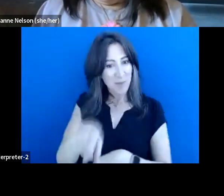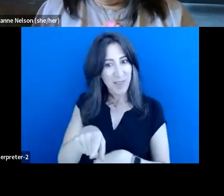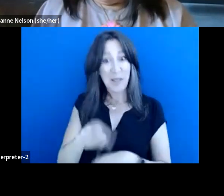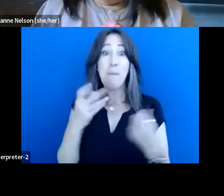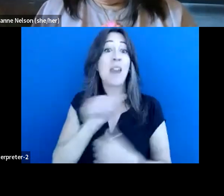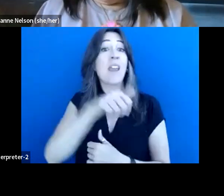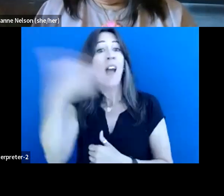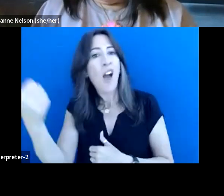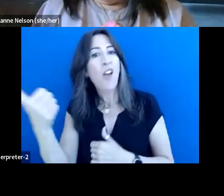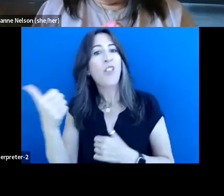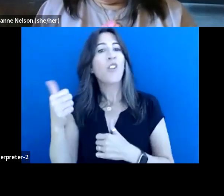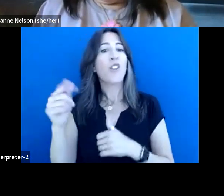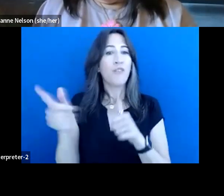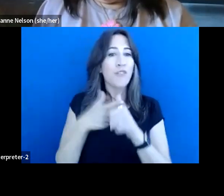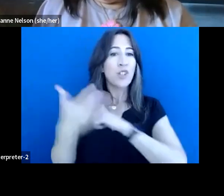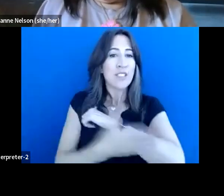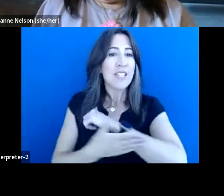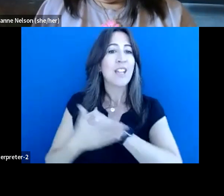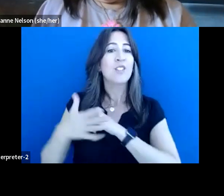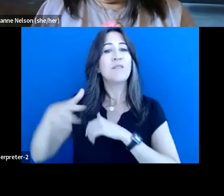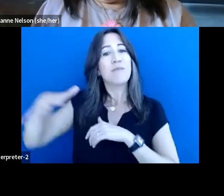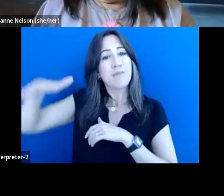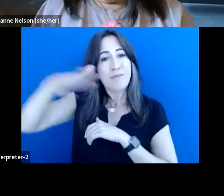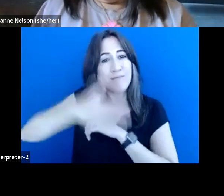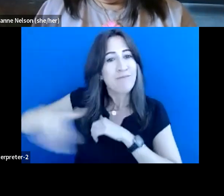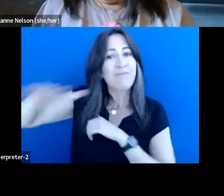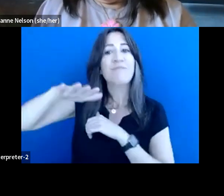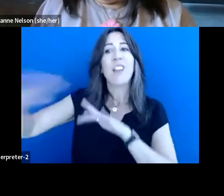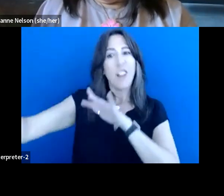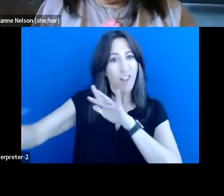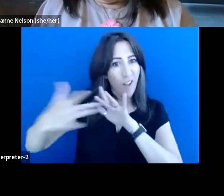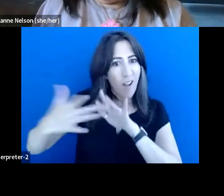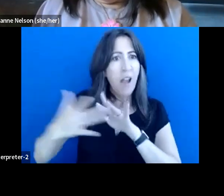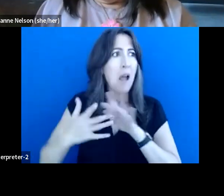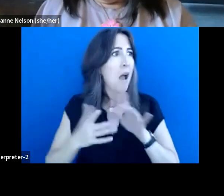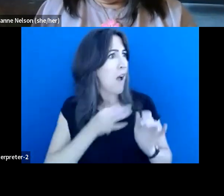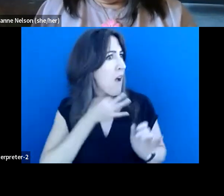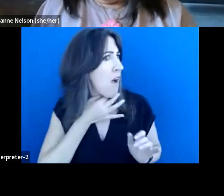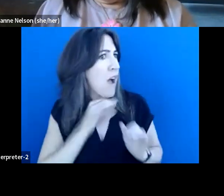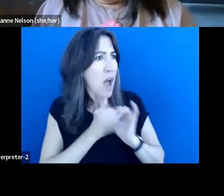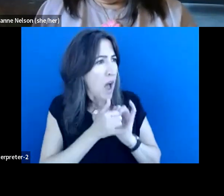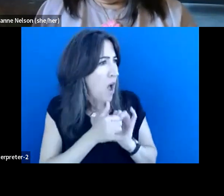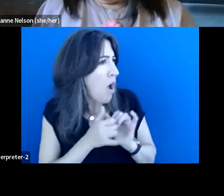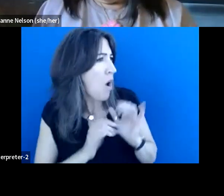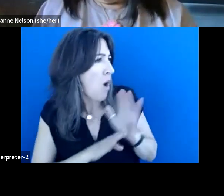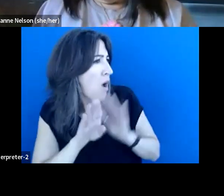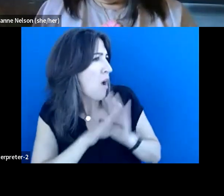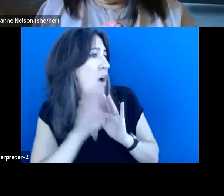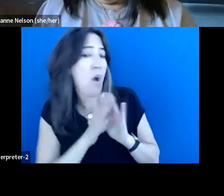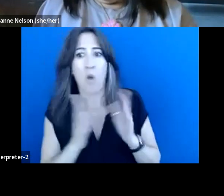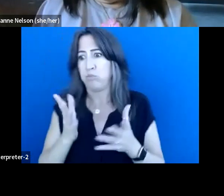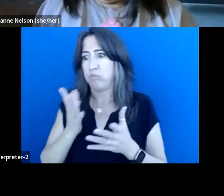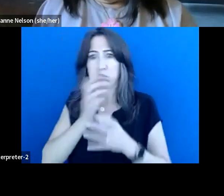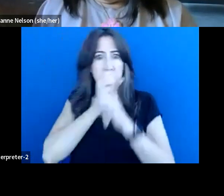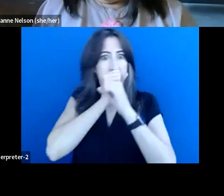us saying, how did you guys do that? That is amazing. And, and being able to, we've shared a lot of that information as well, because we don't want to keep it to